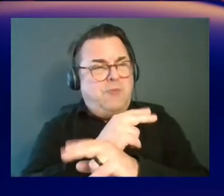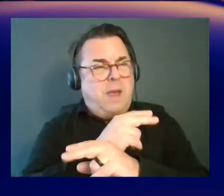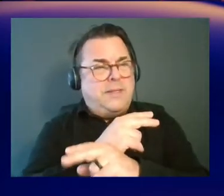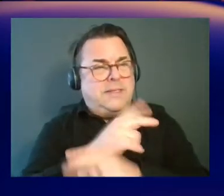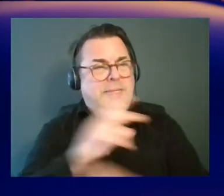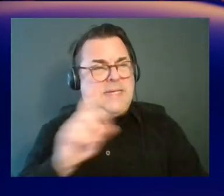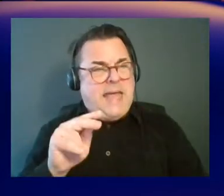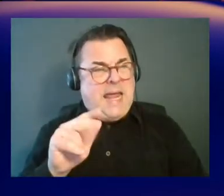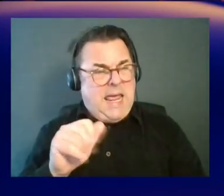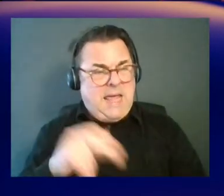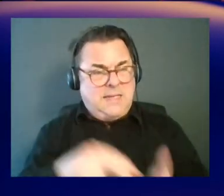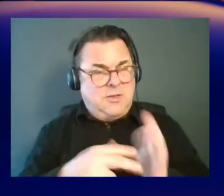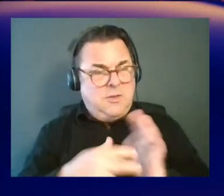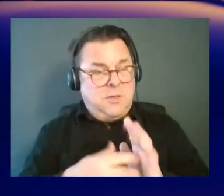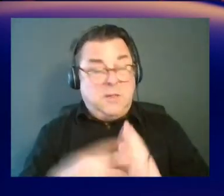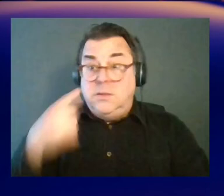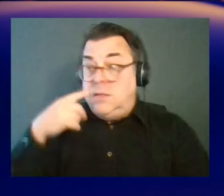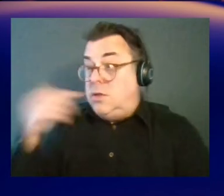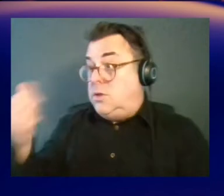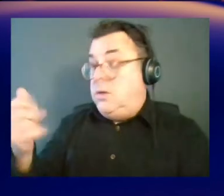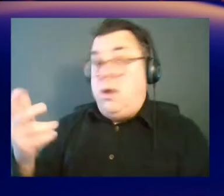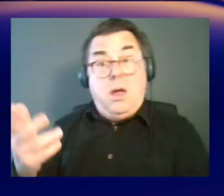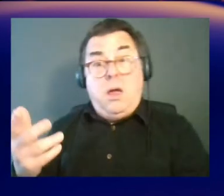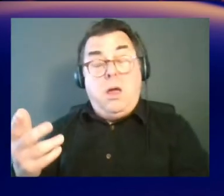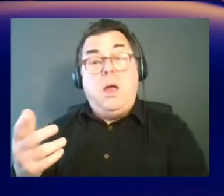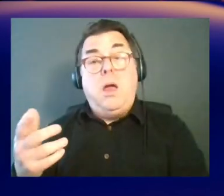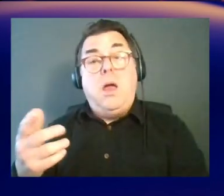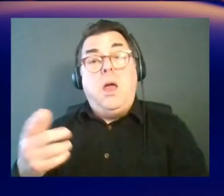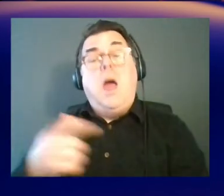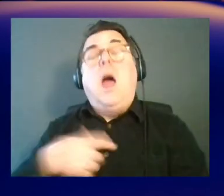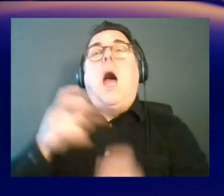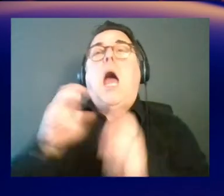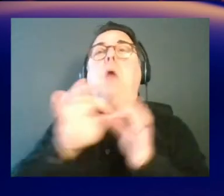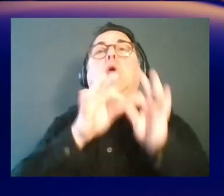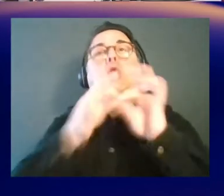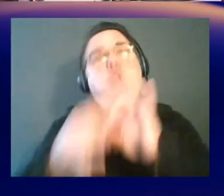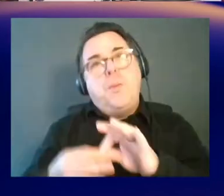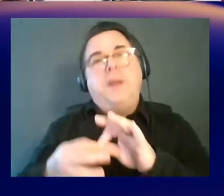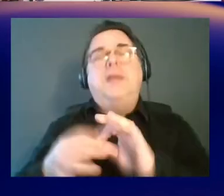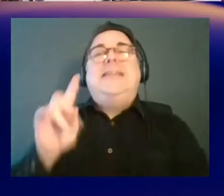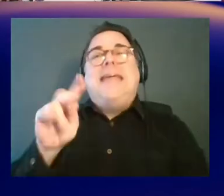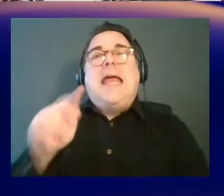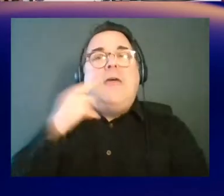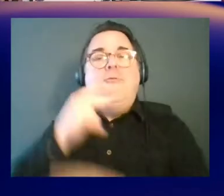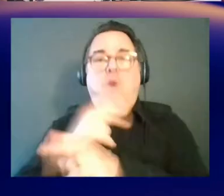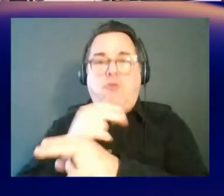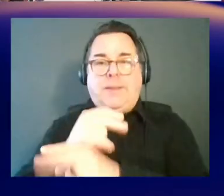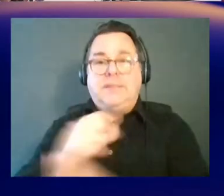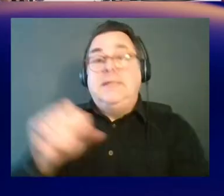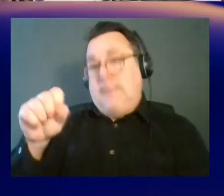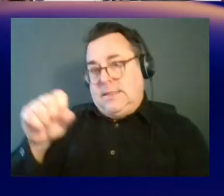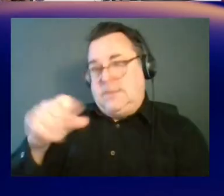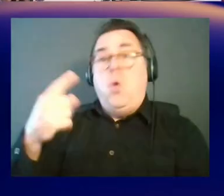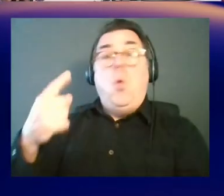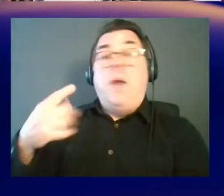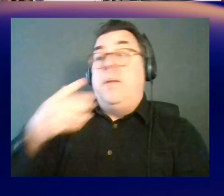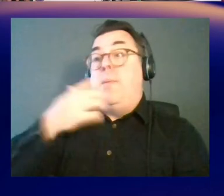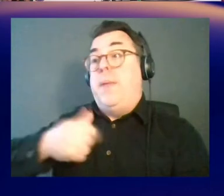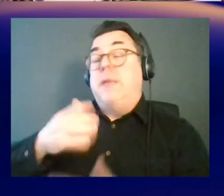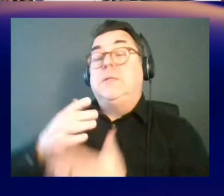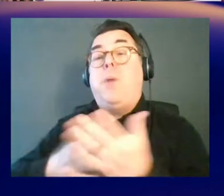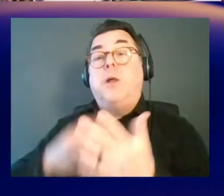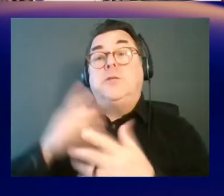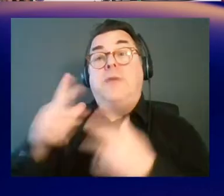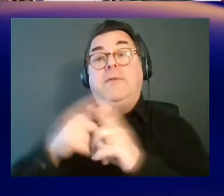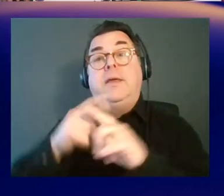or? Sounds good. I like it. I'm going to interpret that as rabbit genomics. Let's you know, one of the best things about having these subject